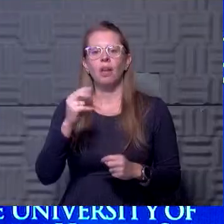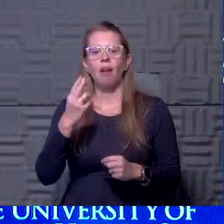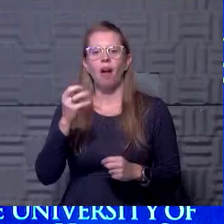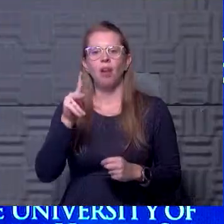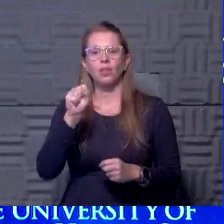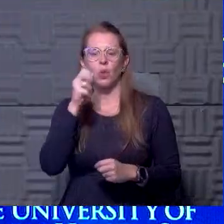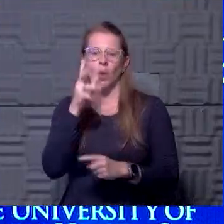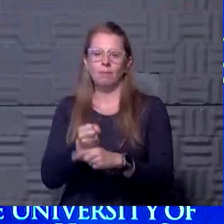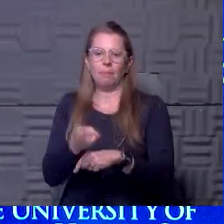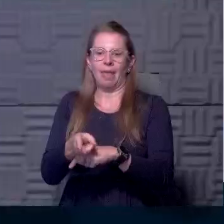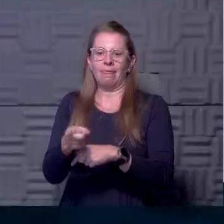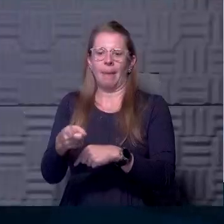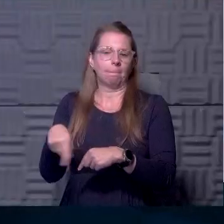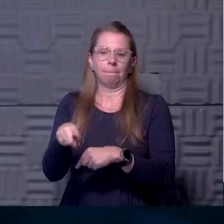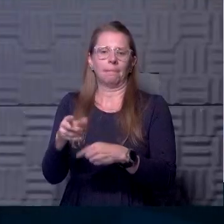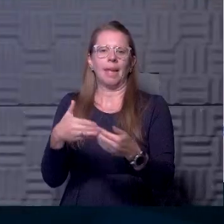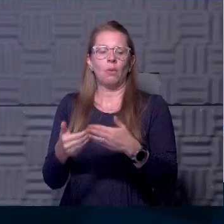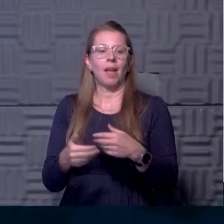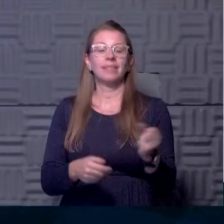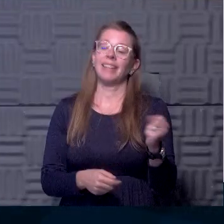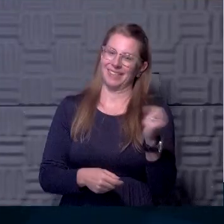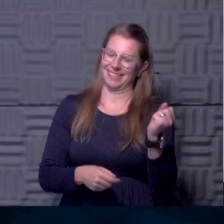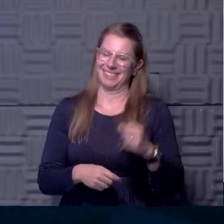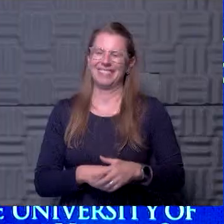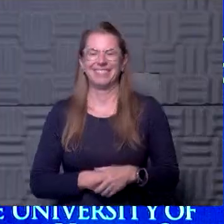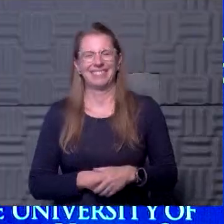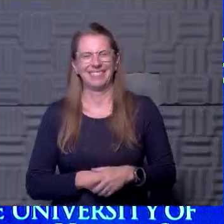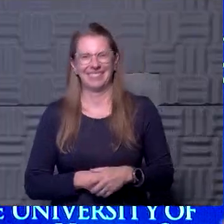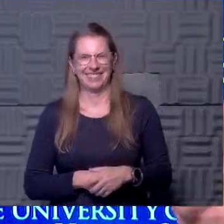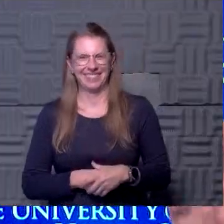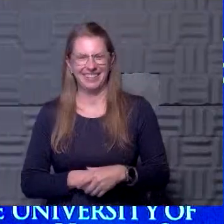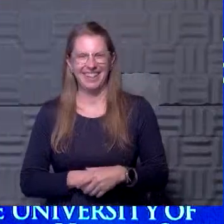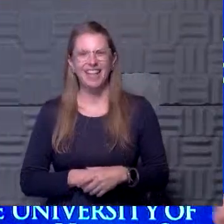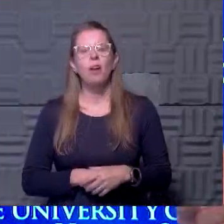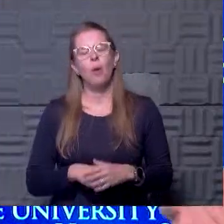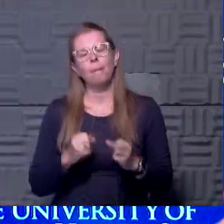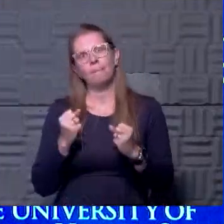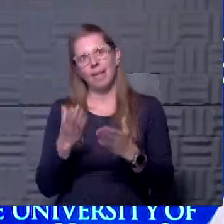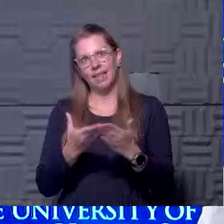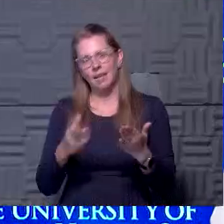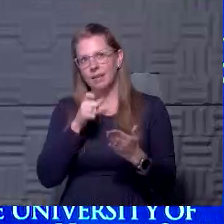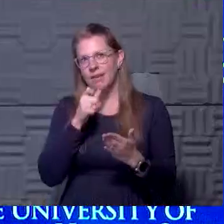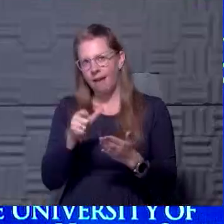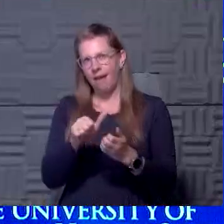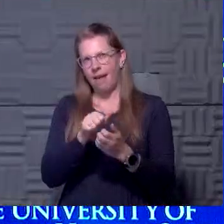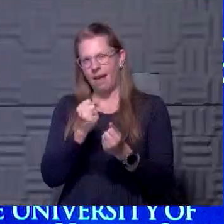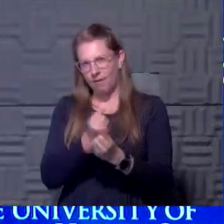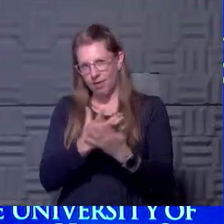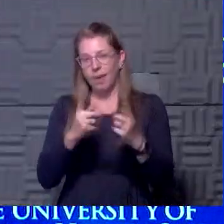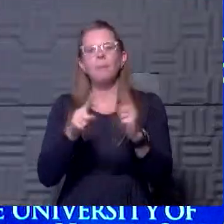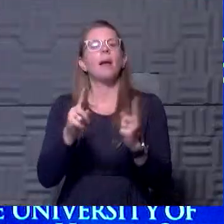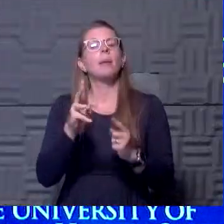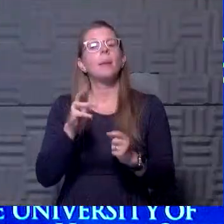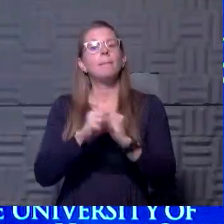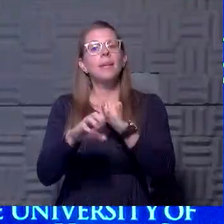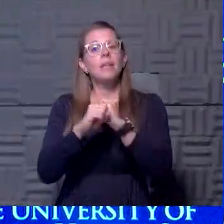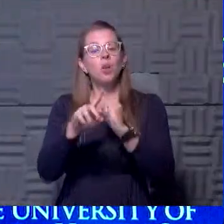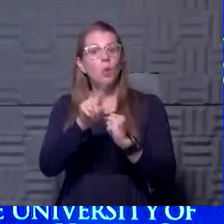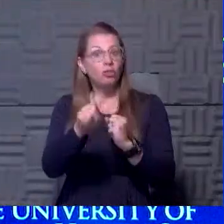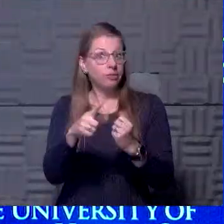anyway. Jill. Yeah. Well, in many things, maybe not everything. Media questions.